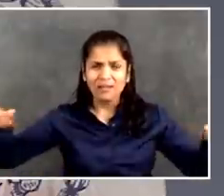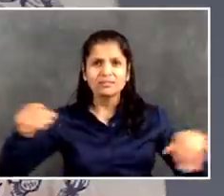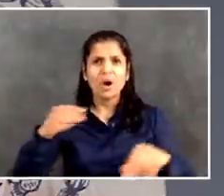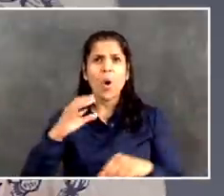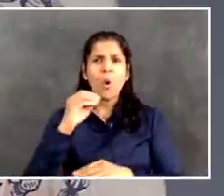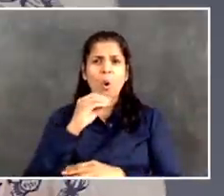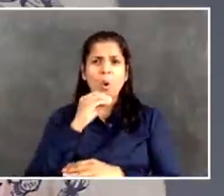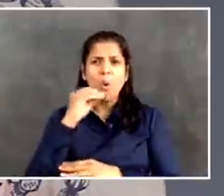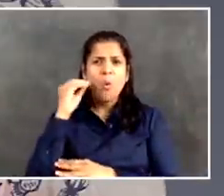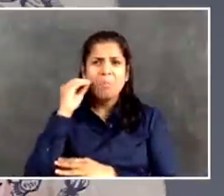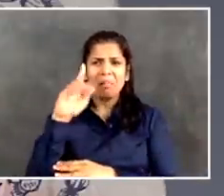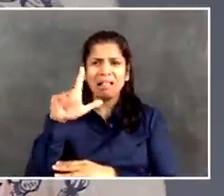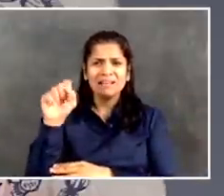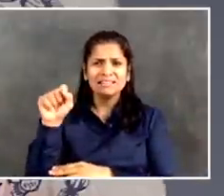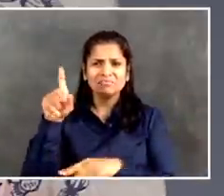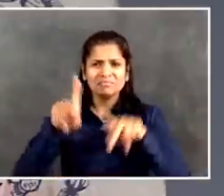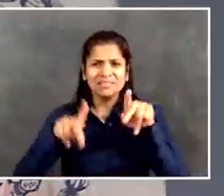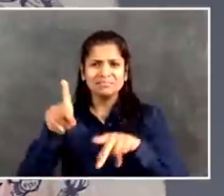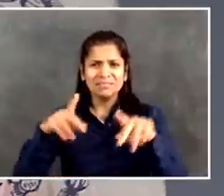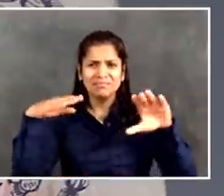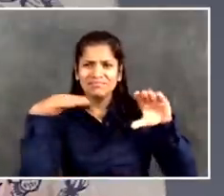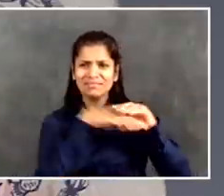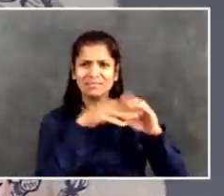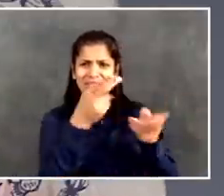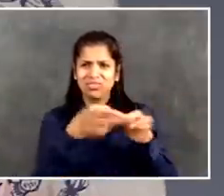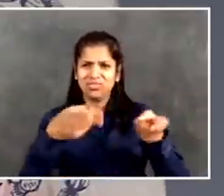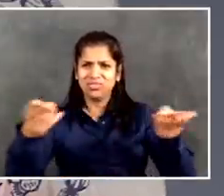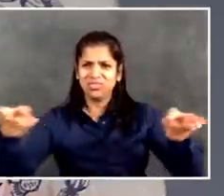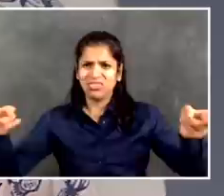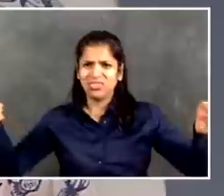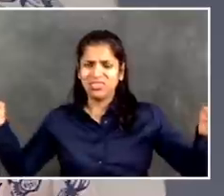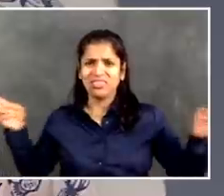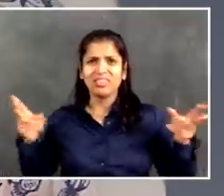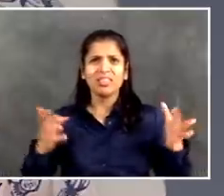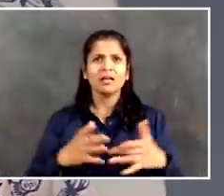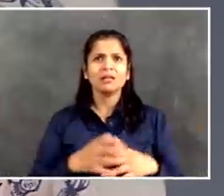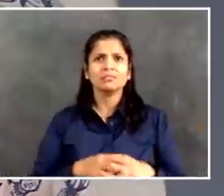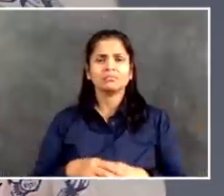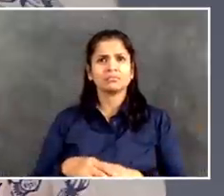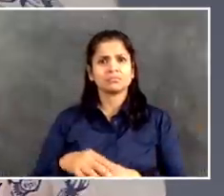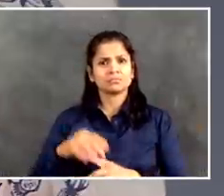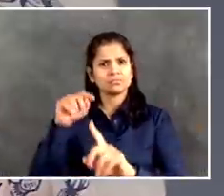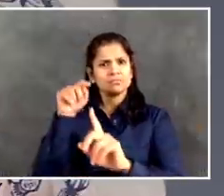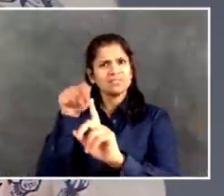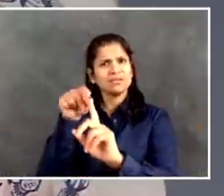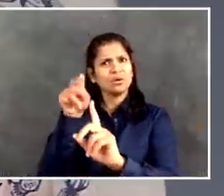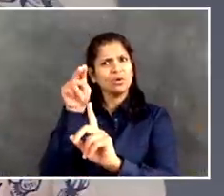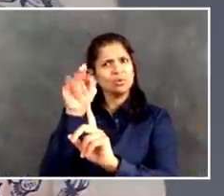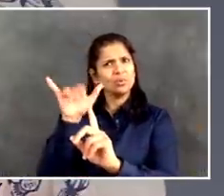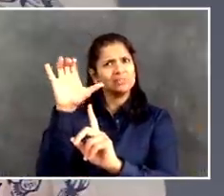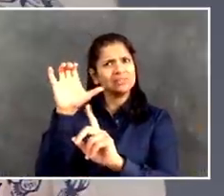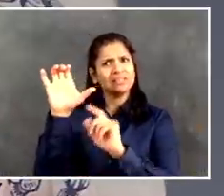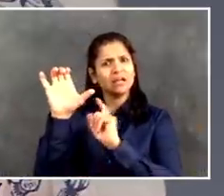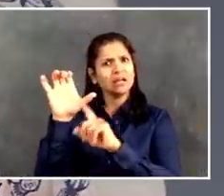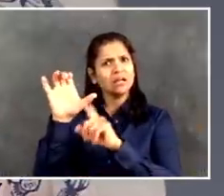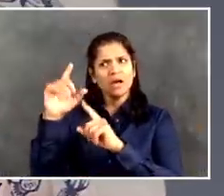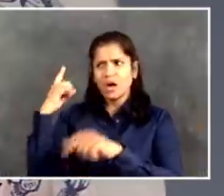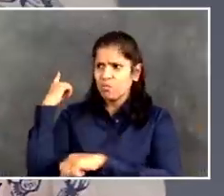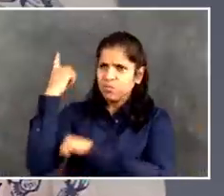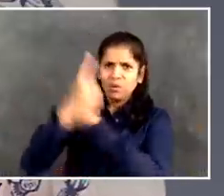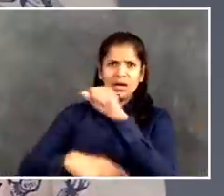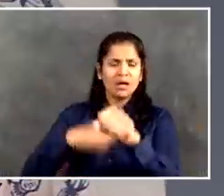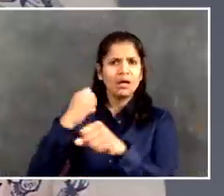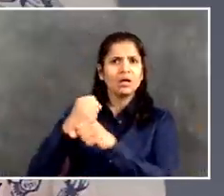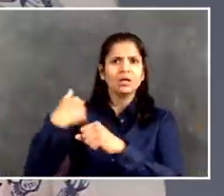year ago when it seemed like it was out of control. And the city announced some steps. So here we are, April 2020.